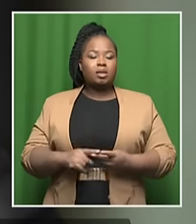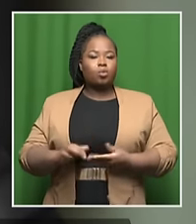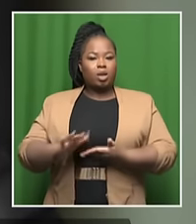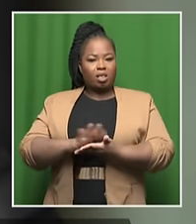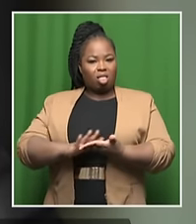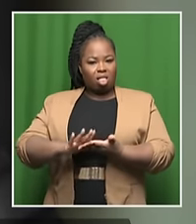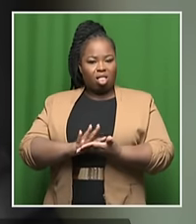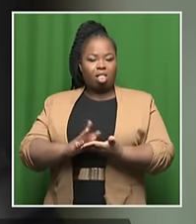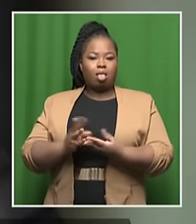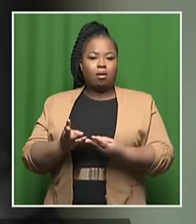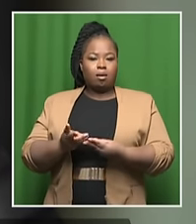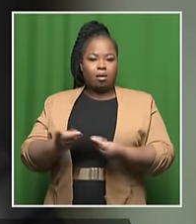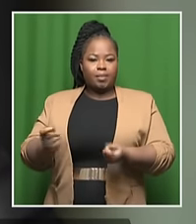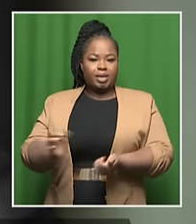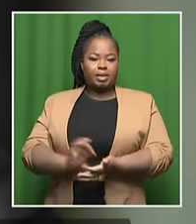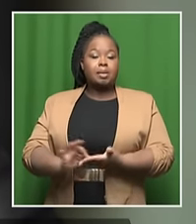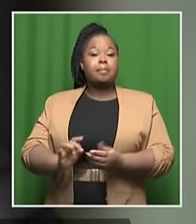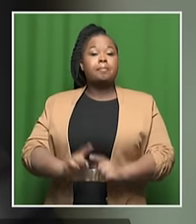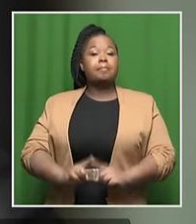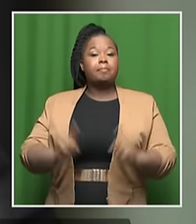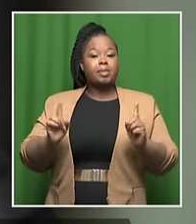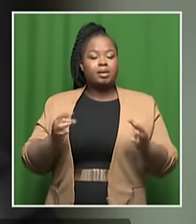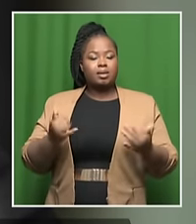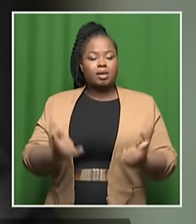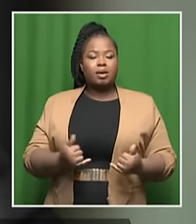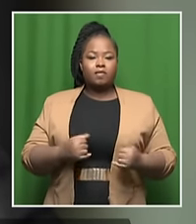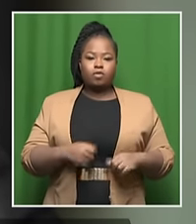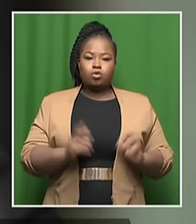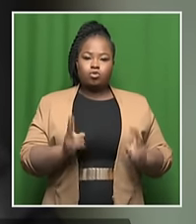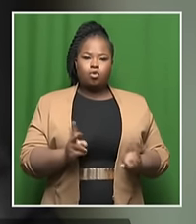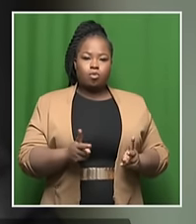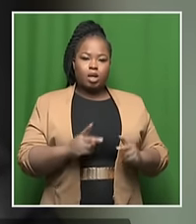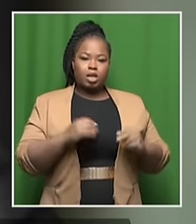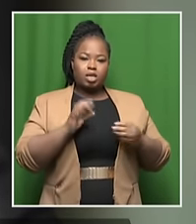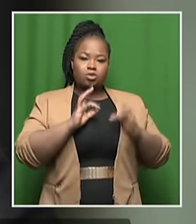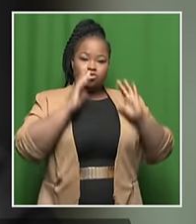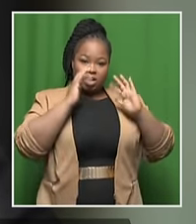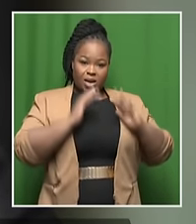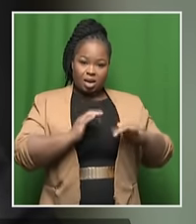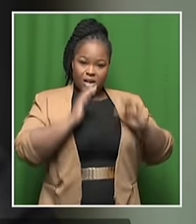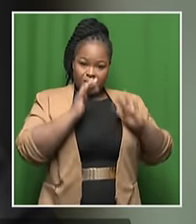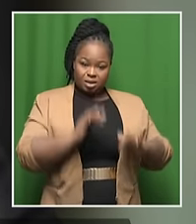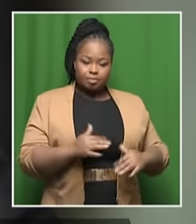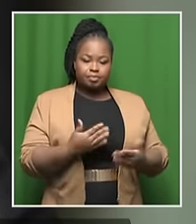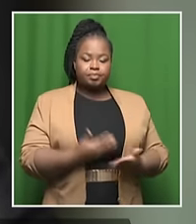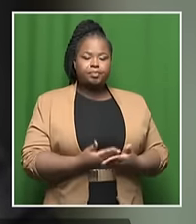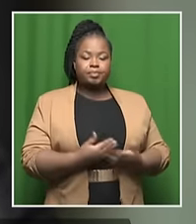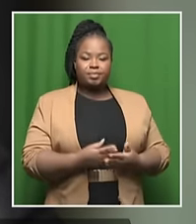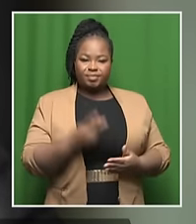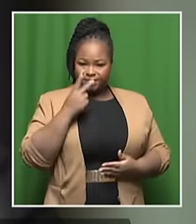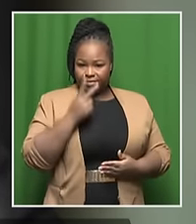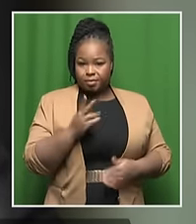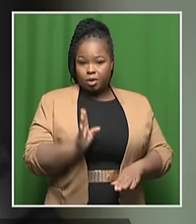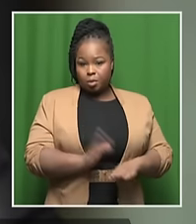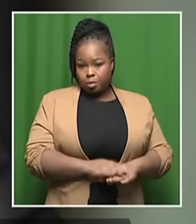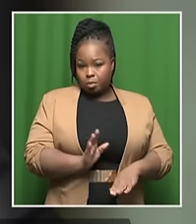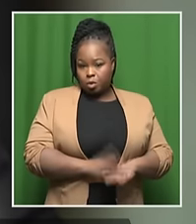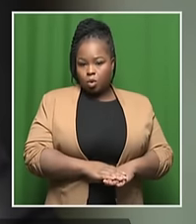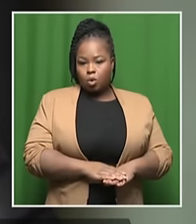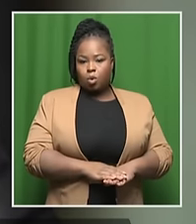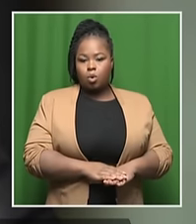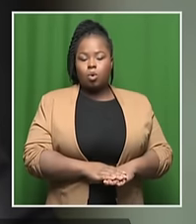move into a more normal rainfall cycle, we unfortunately might see, and most probably we'll see, you know,